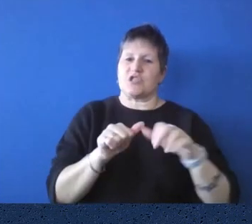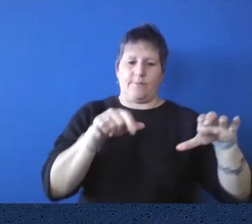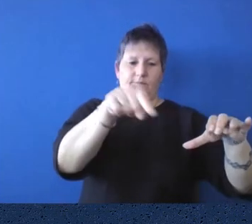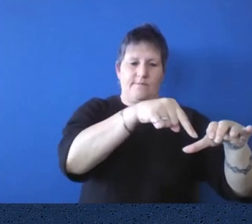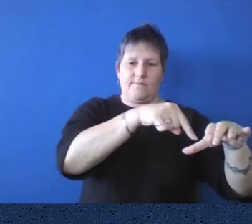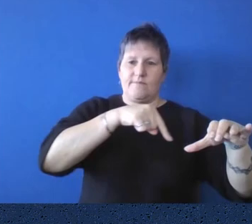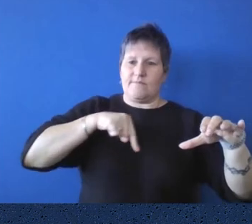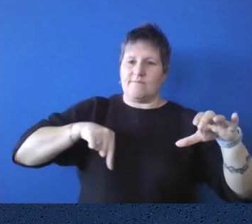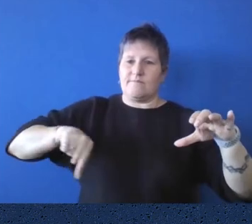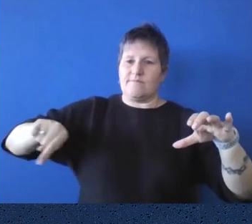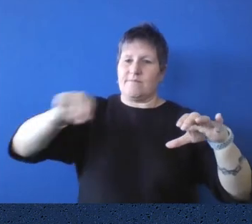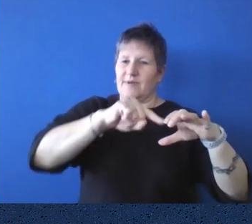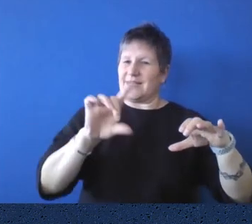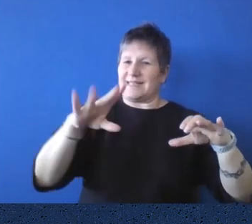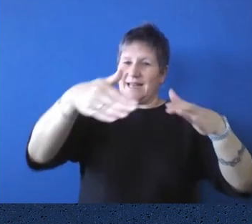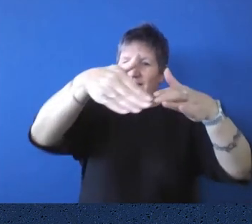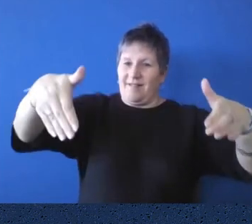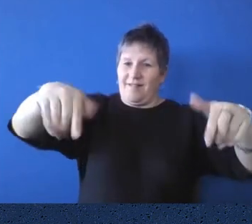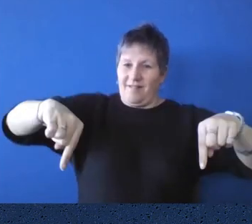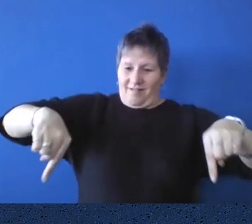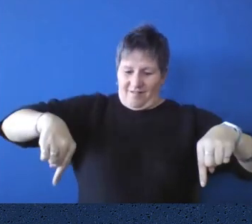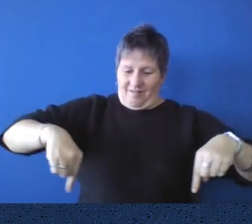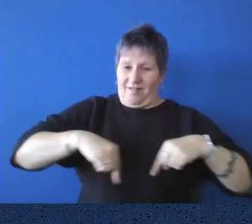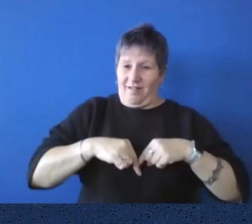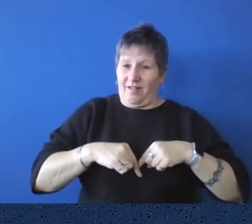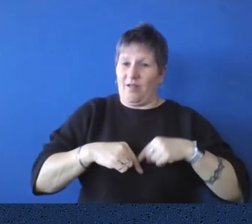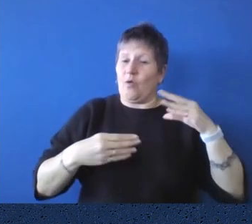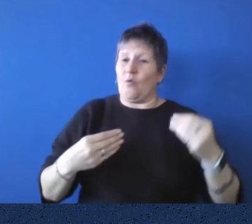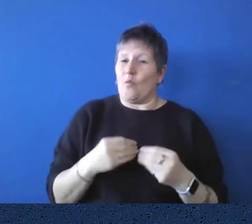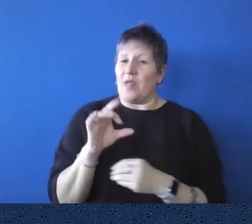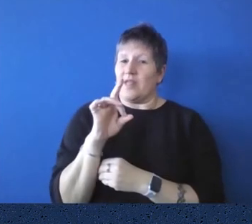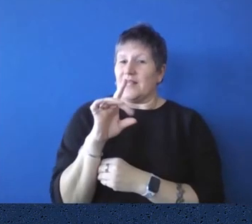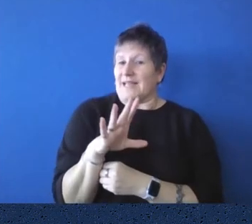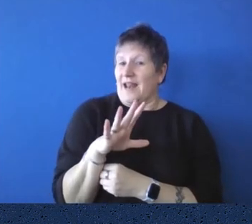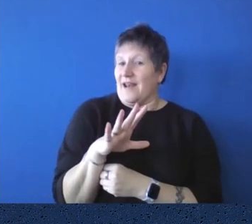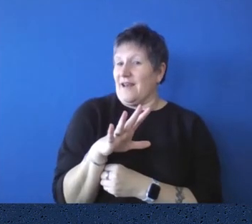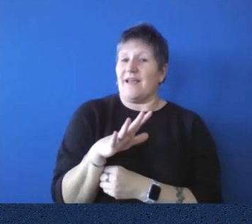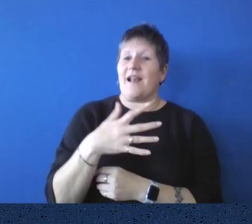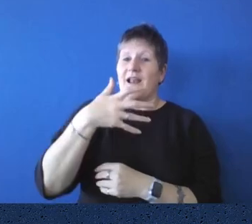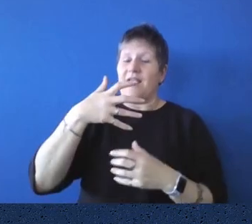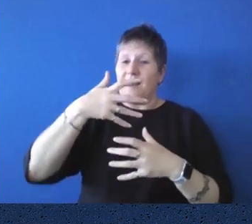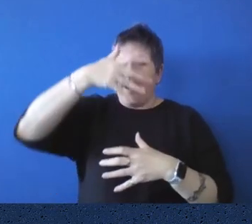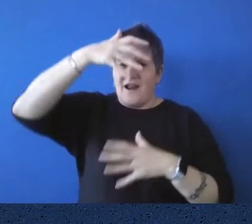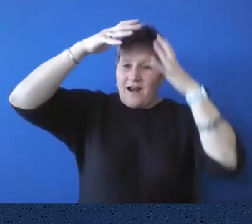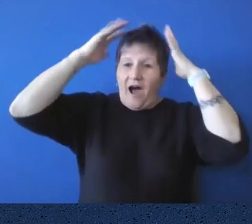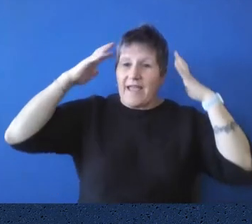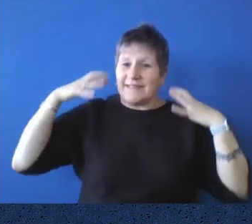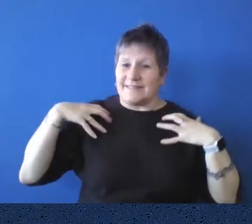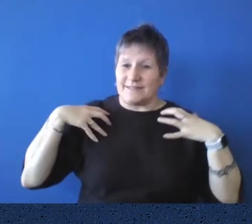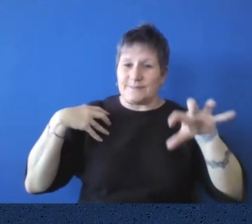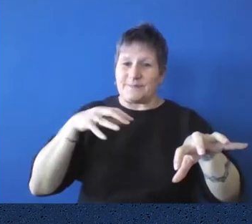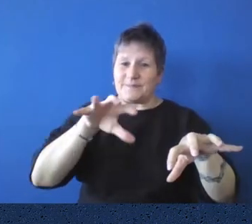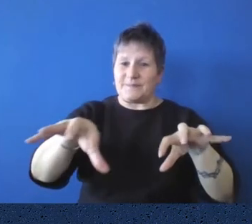decagonal, so 10 sided with 10 winged lions. Um, and they, it was carved from, um,